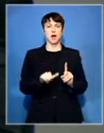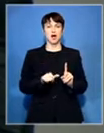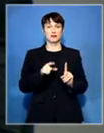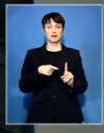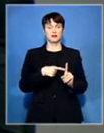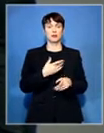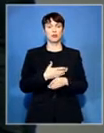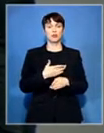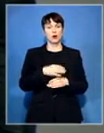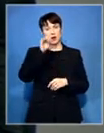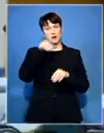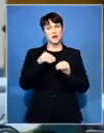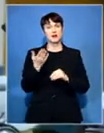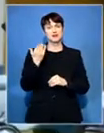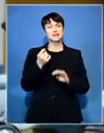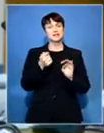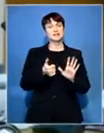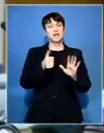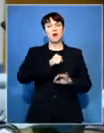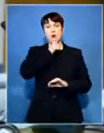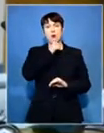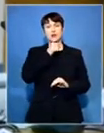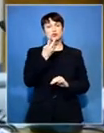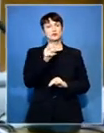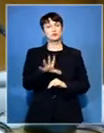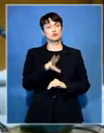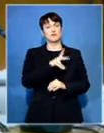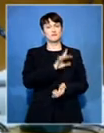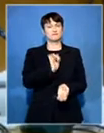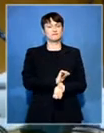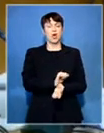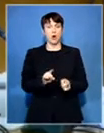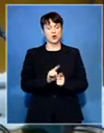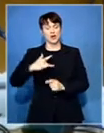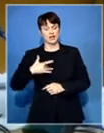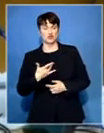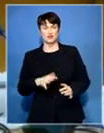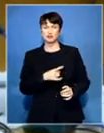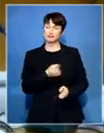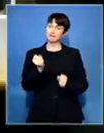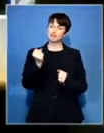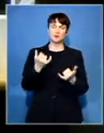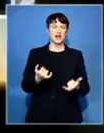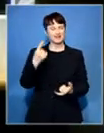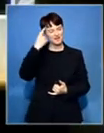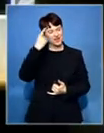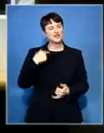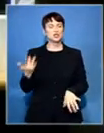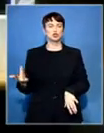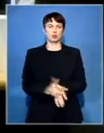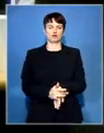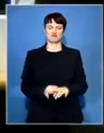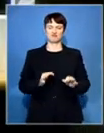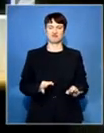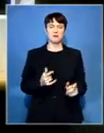on the 16th of August 2012. He told the Commission he thought he was going to die with his colleagues during the